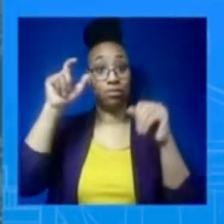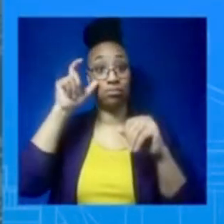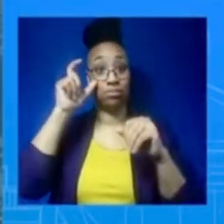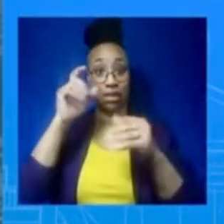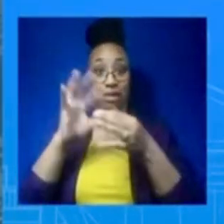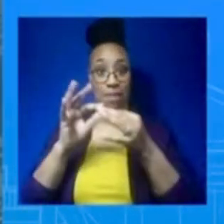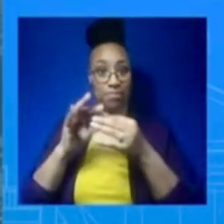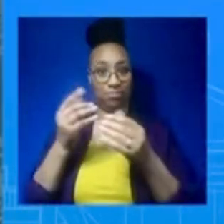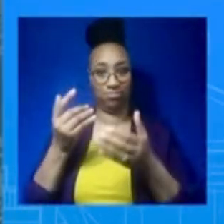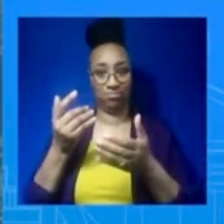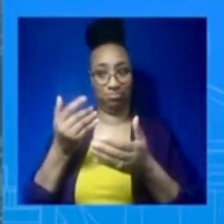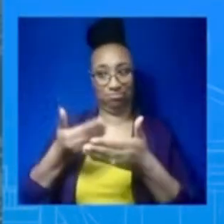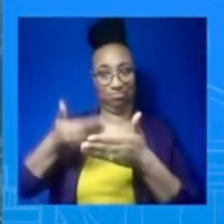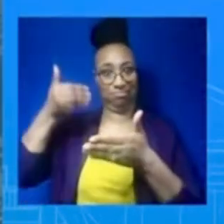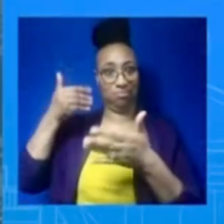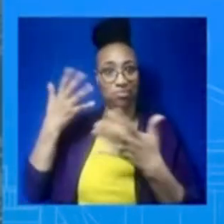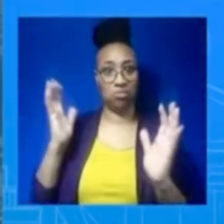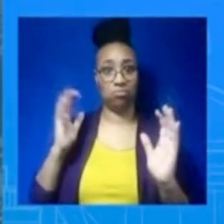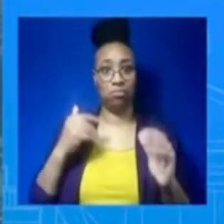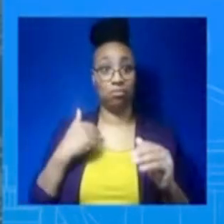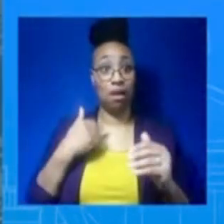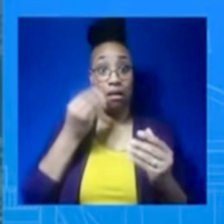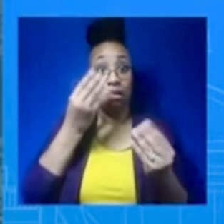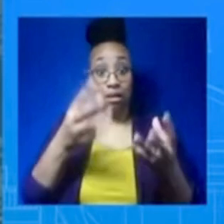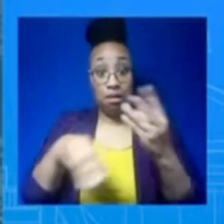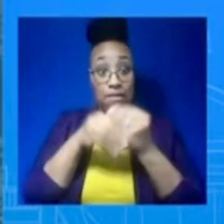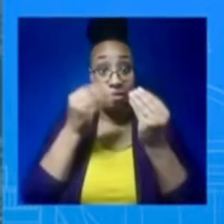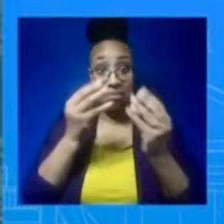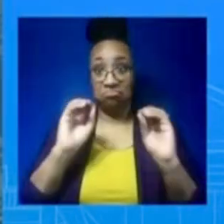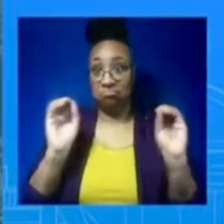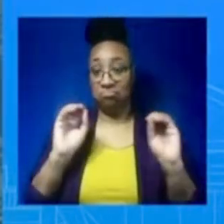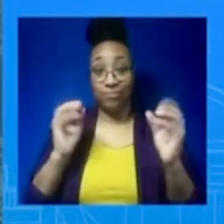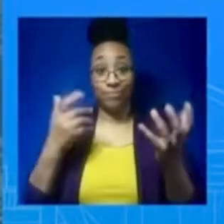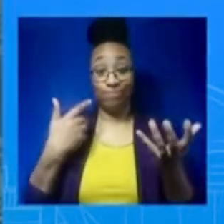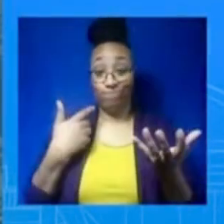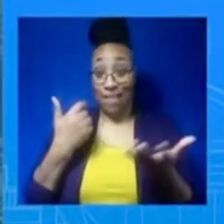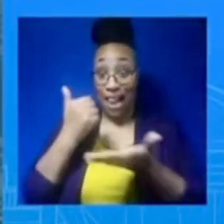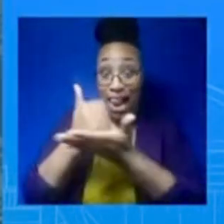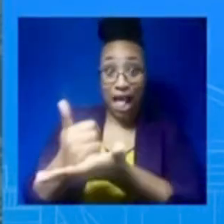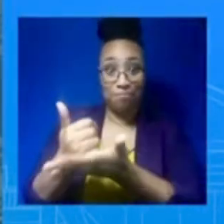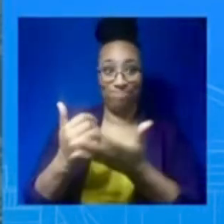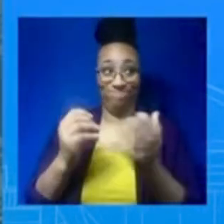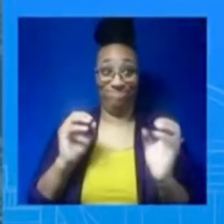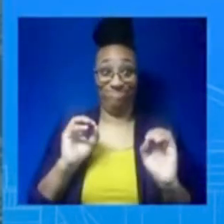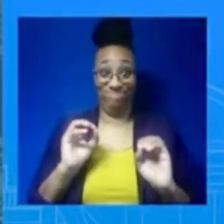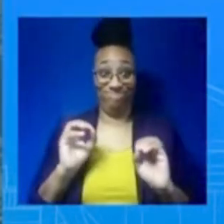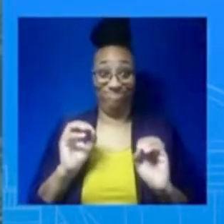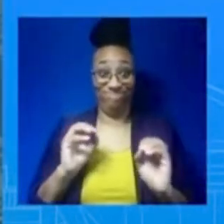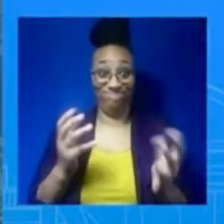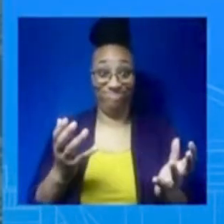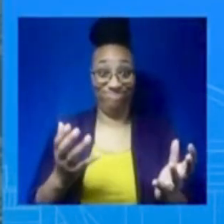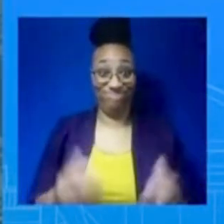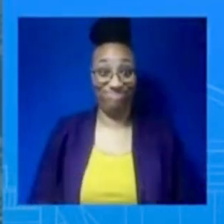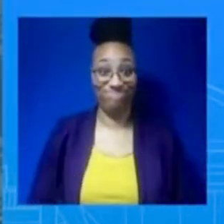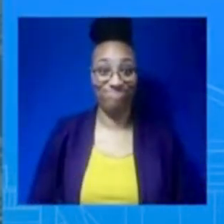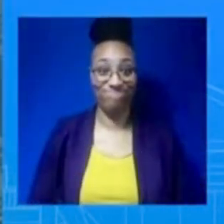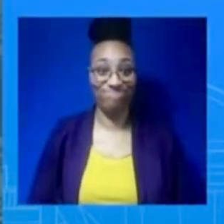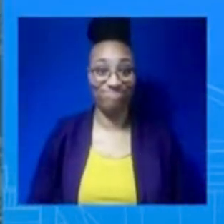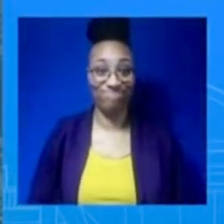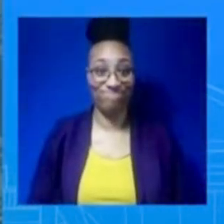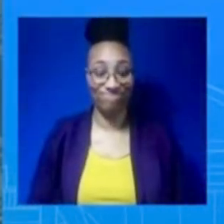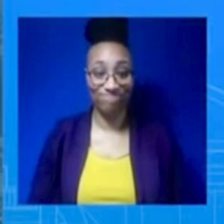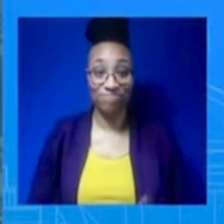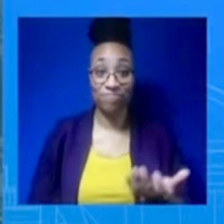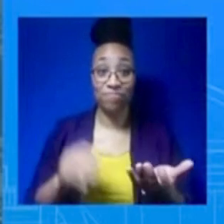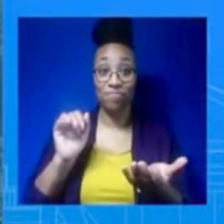also the Memphis community. He should be, he should be alive today. And sadly, his family has to